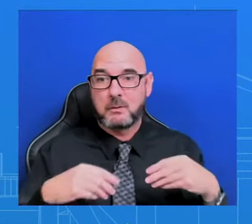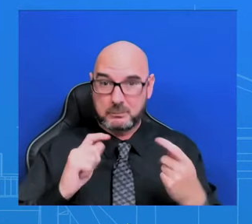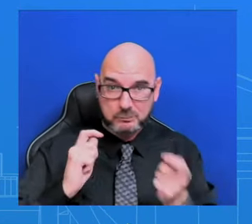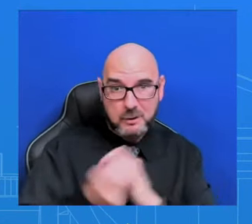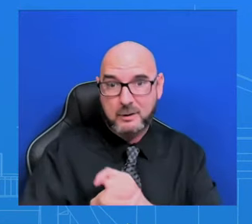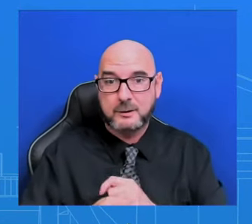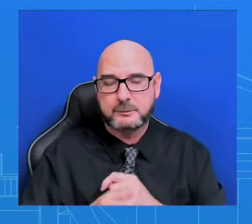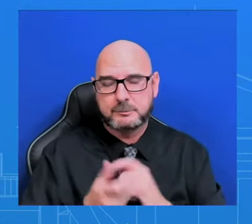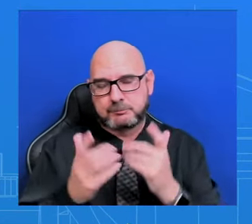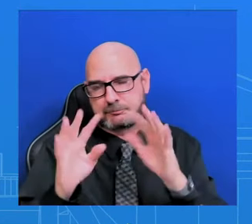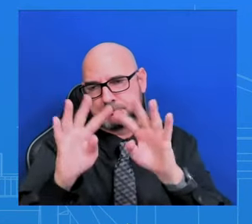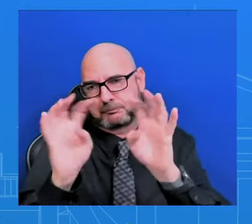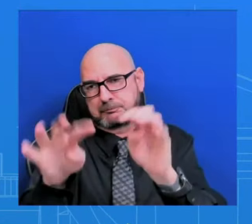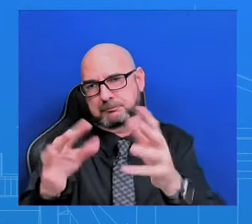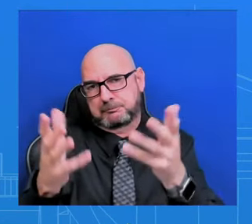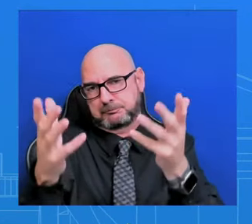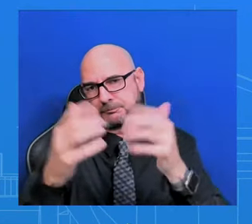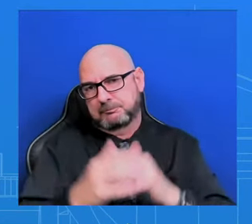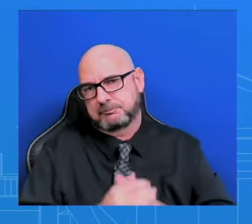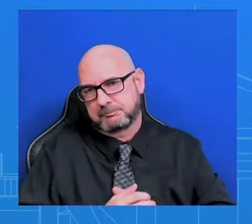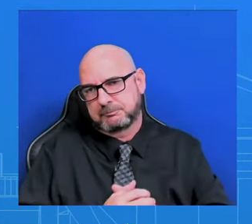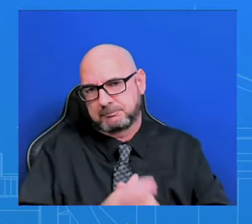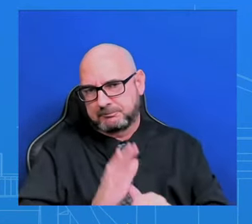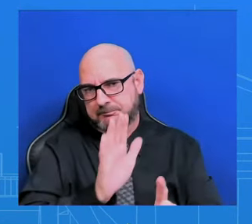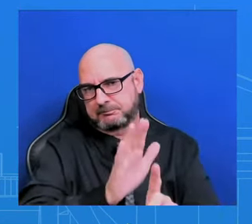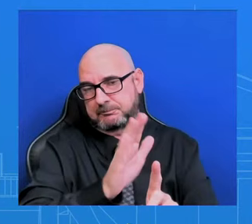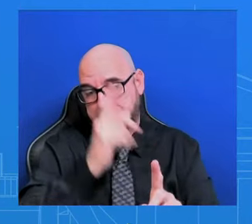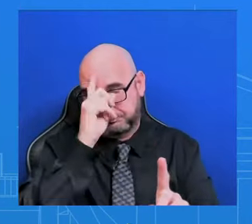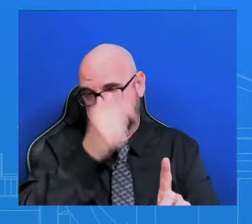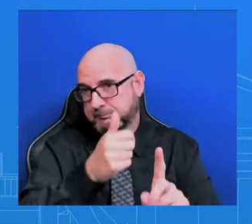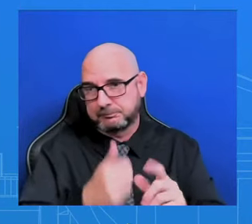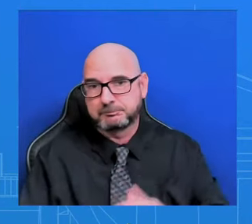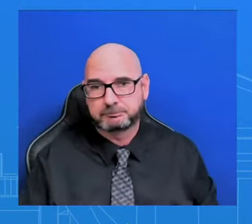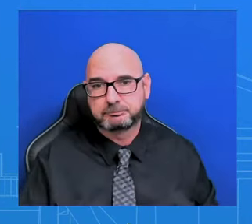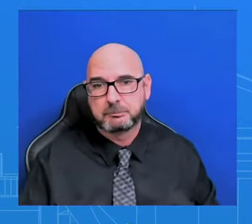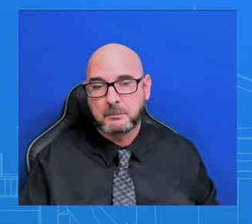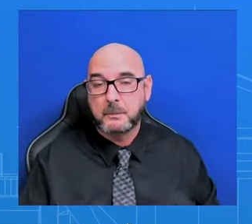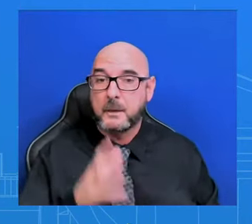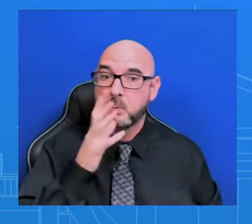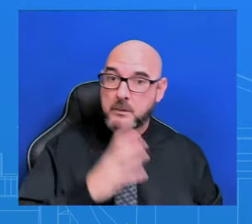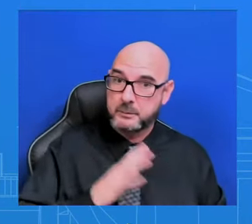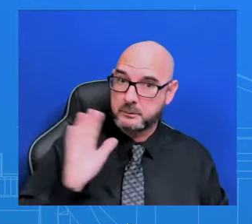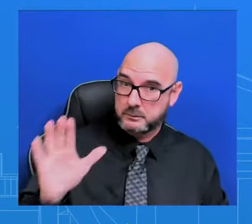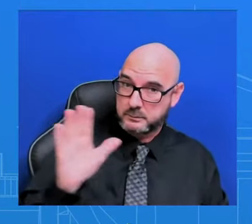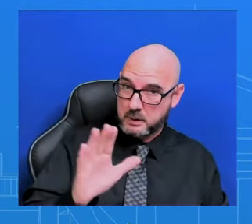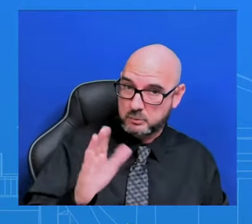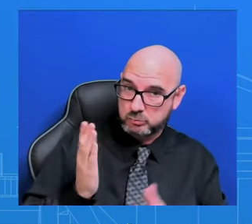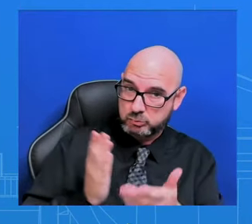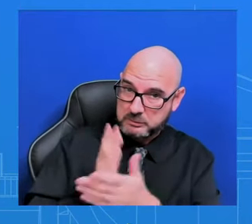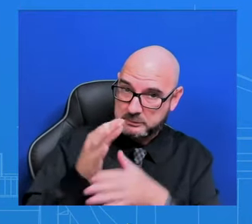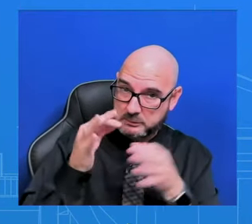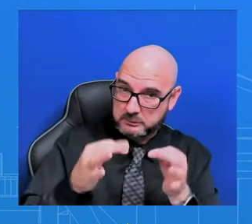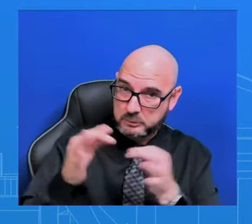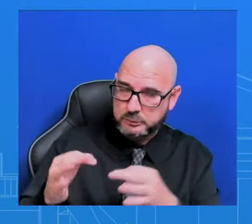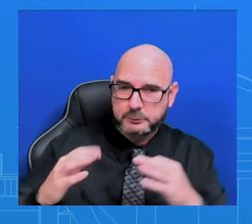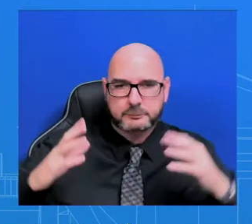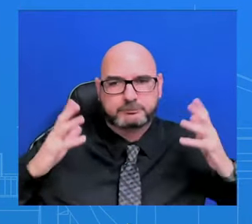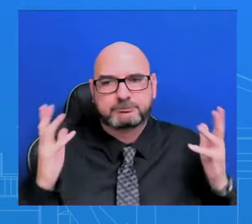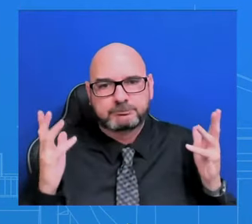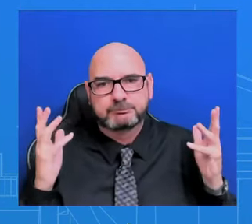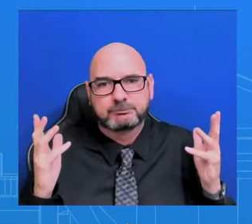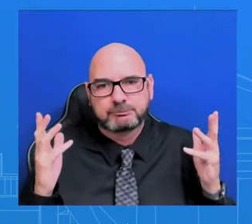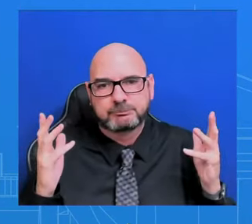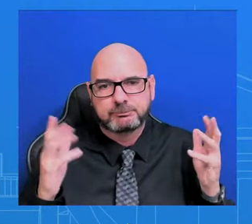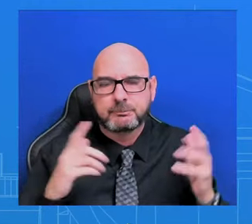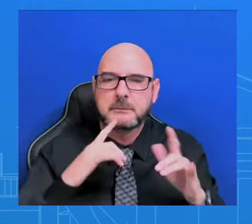that our freedoms and rights, women's freedoms and rights, are protected, then we're not going to be able to make this happen. But it doesn't mean that the President is not going to continue to